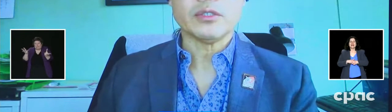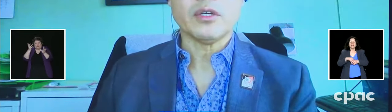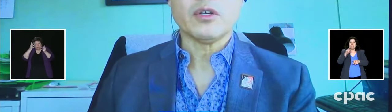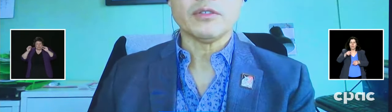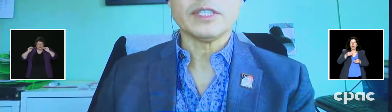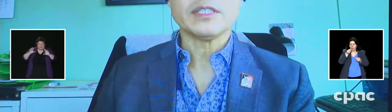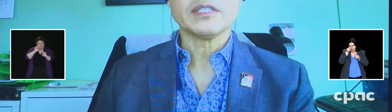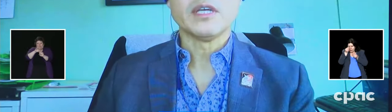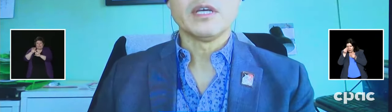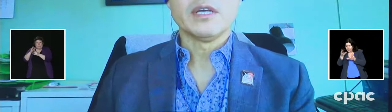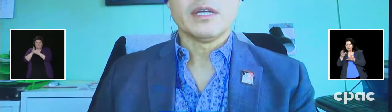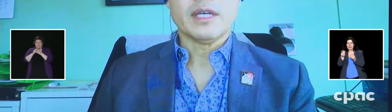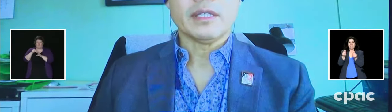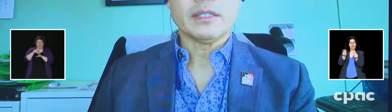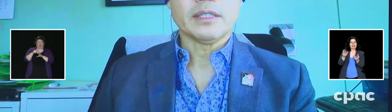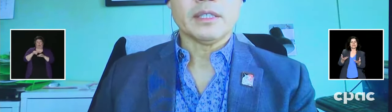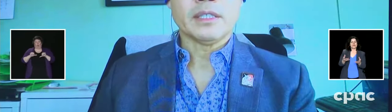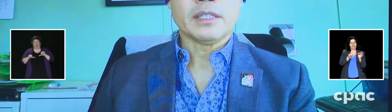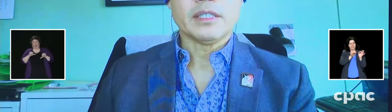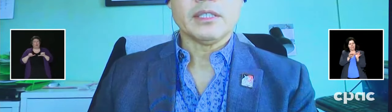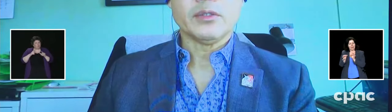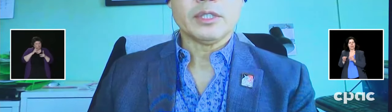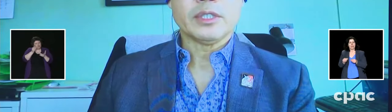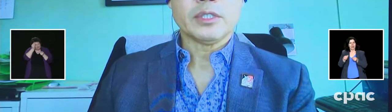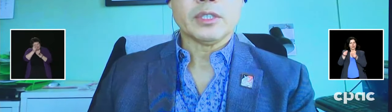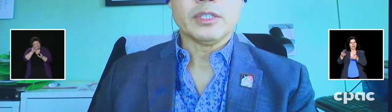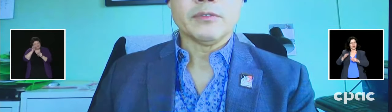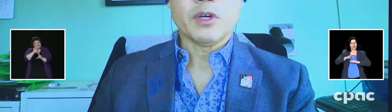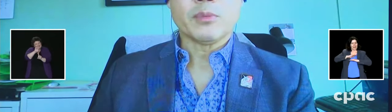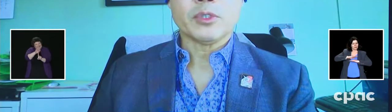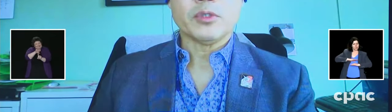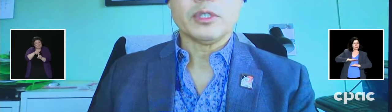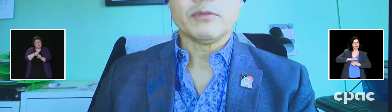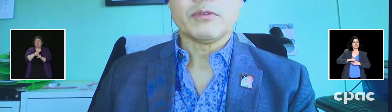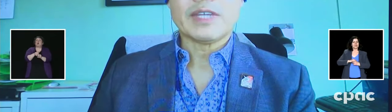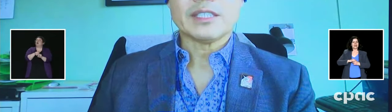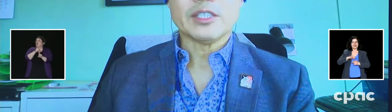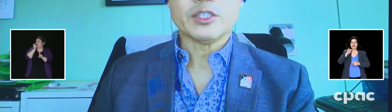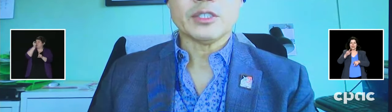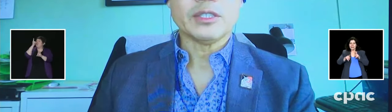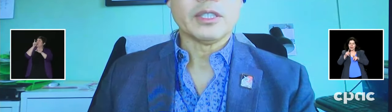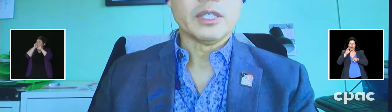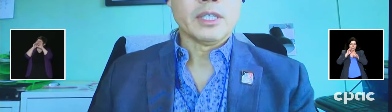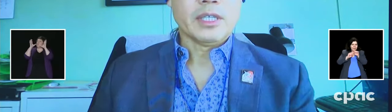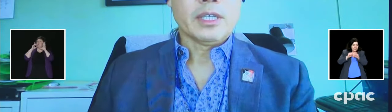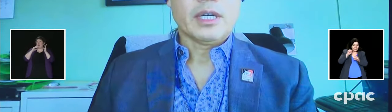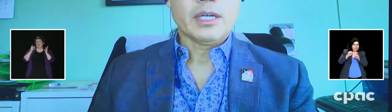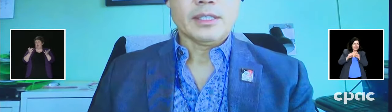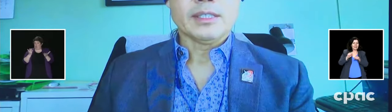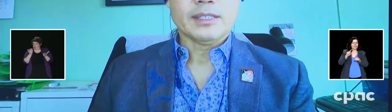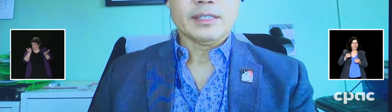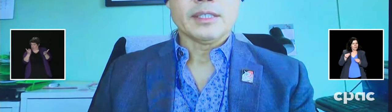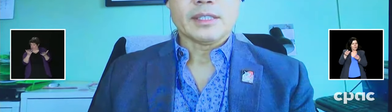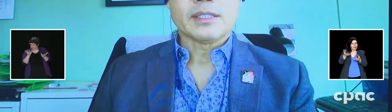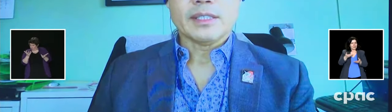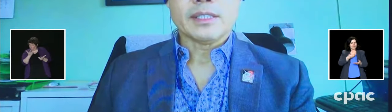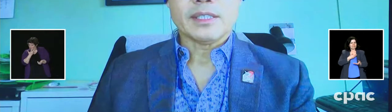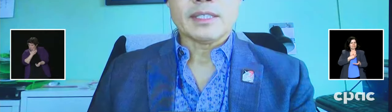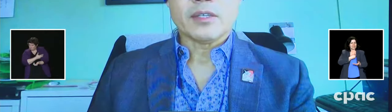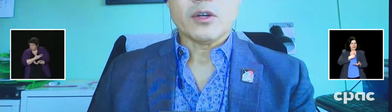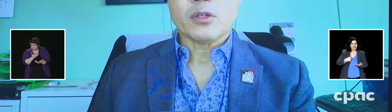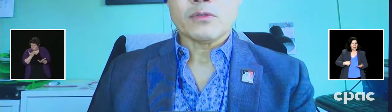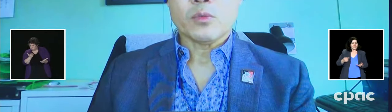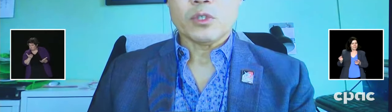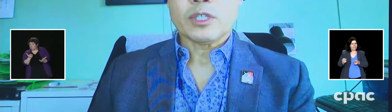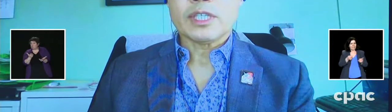are still on the fence and continuing to give opportunity for vaccination is at